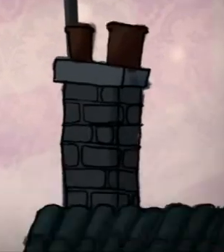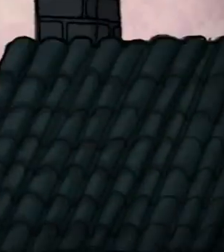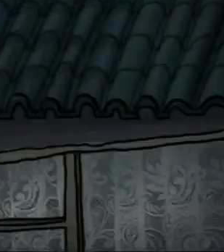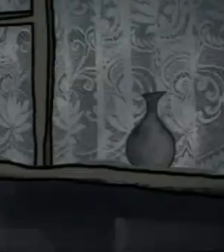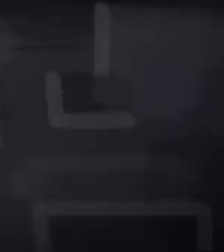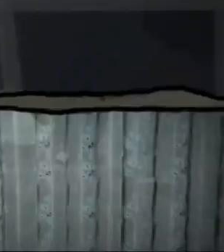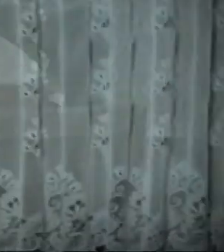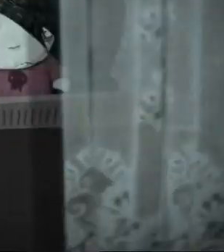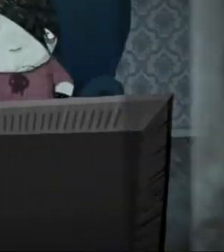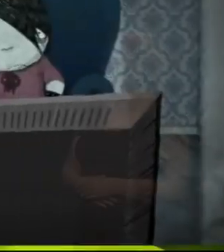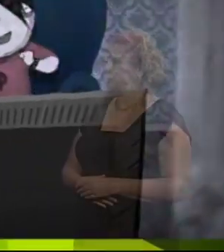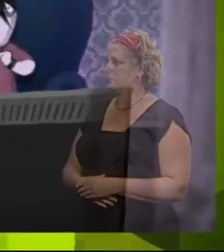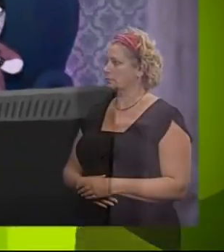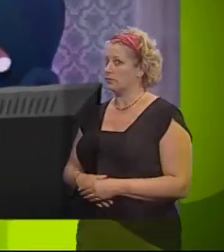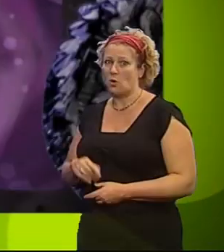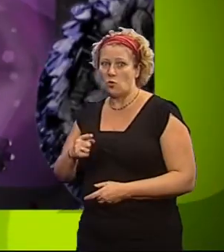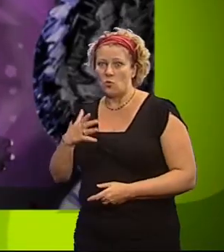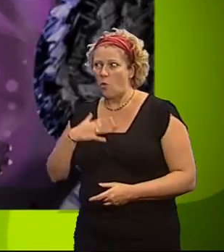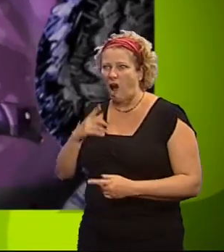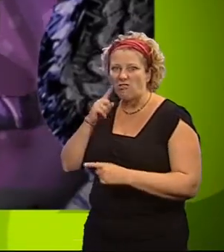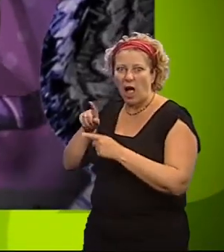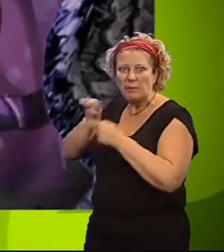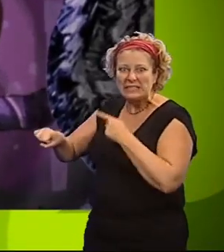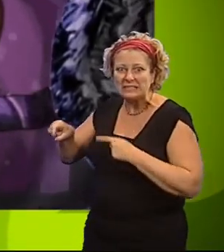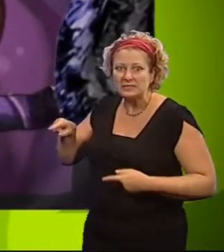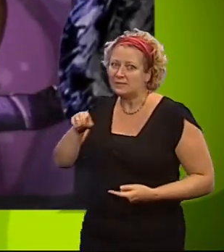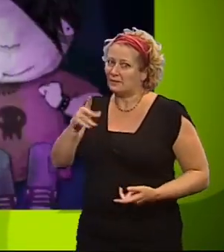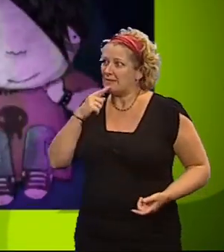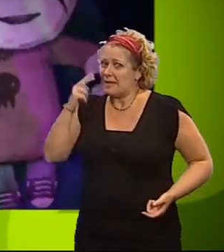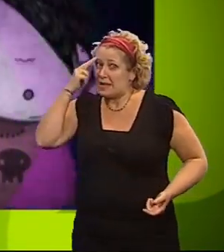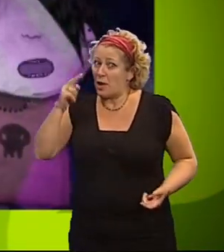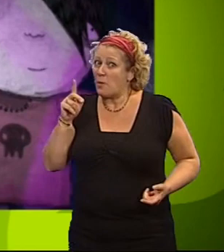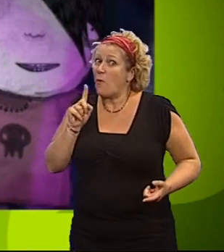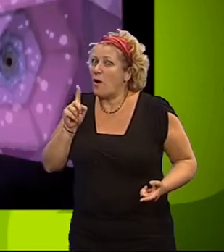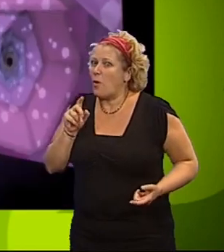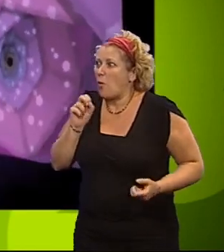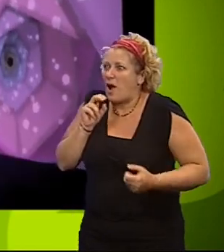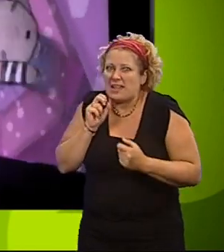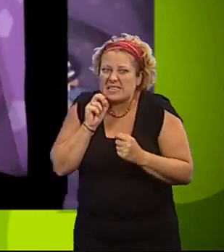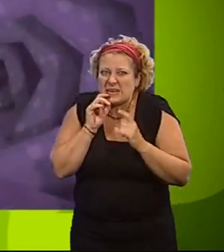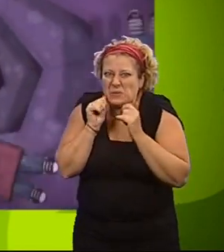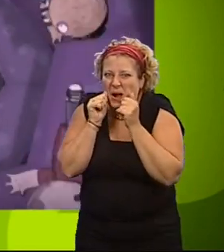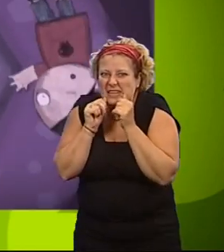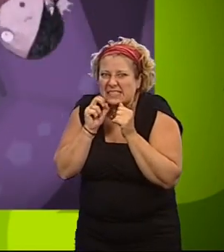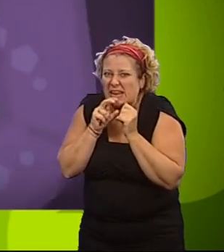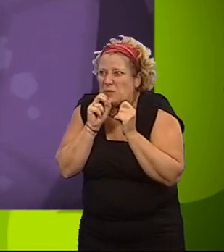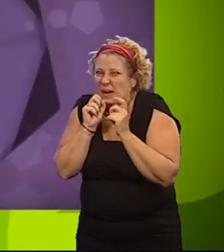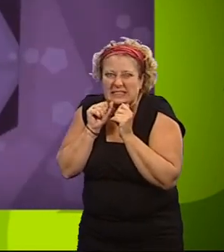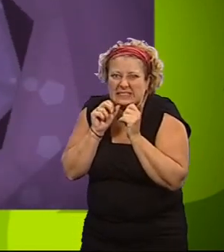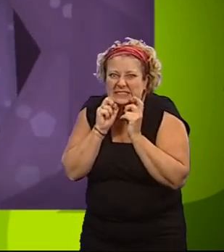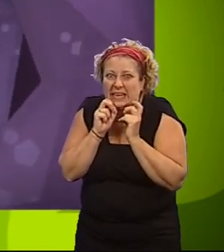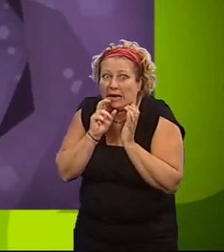This is not a fairy tale. Come and play the game. If you want to take the tower on, you'll have to say his name. It's Wily Sneak, Wily Sneak, Wily Sneak.